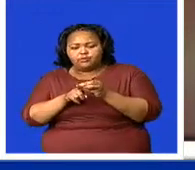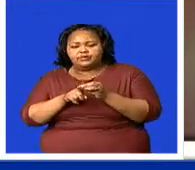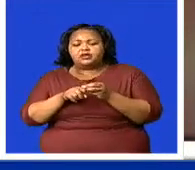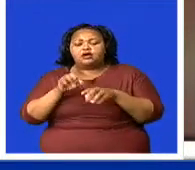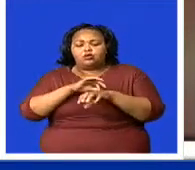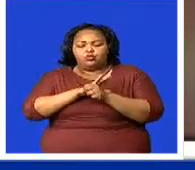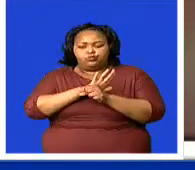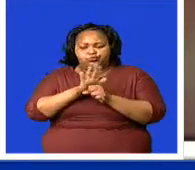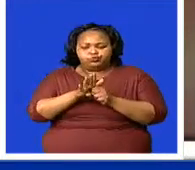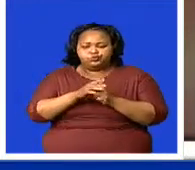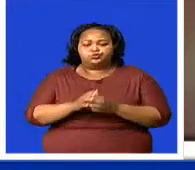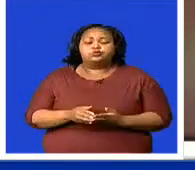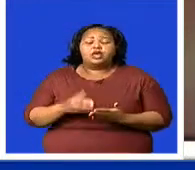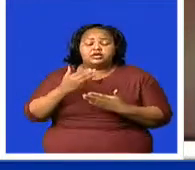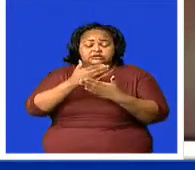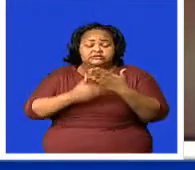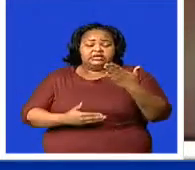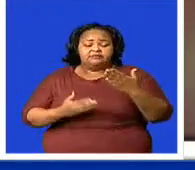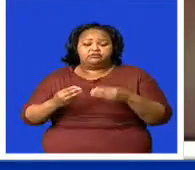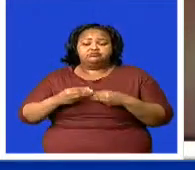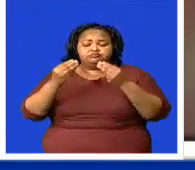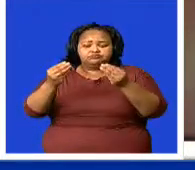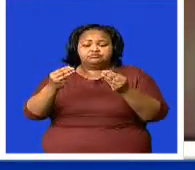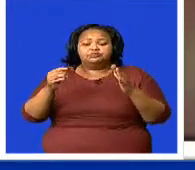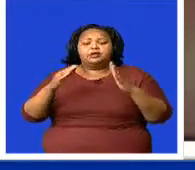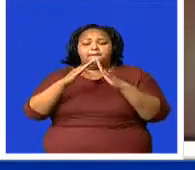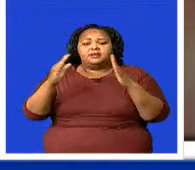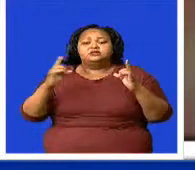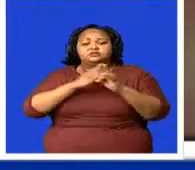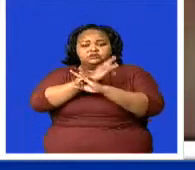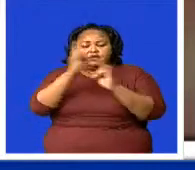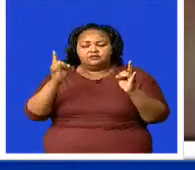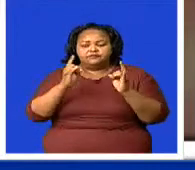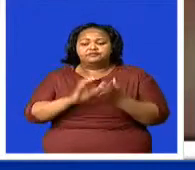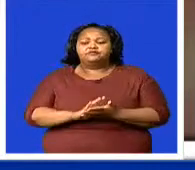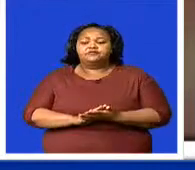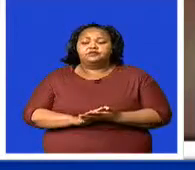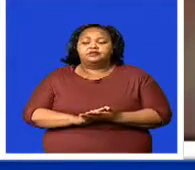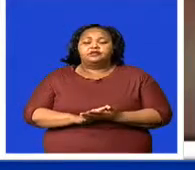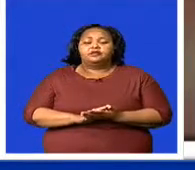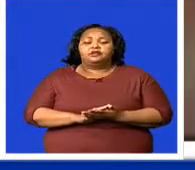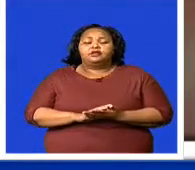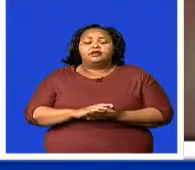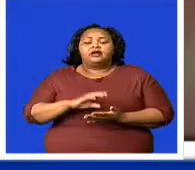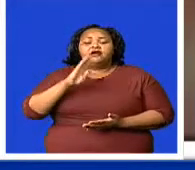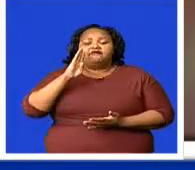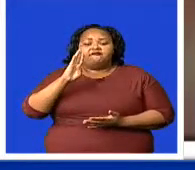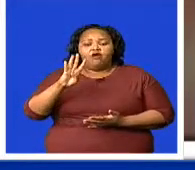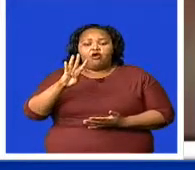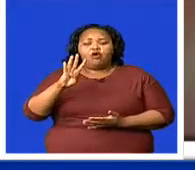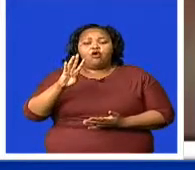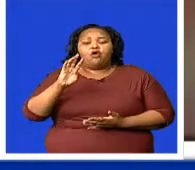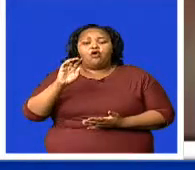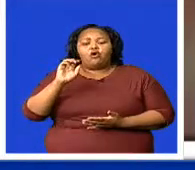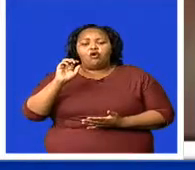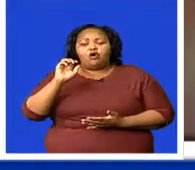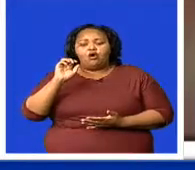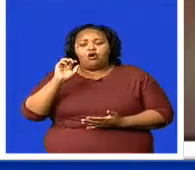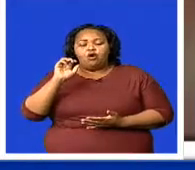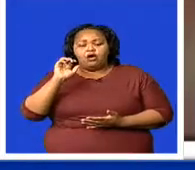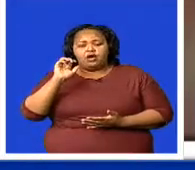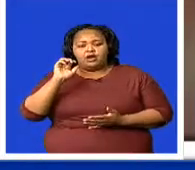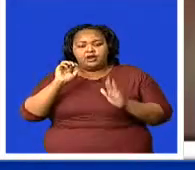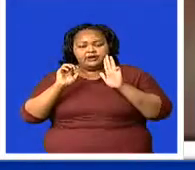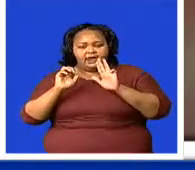statement issued by the Ministry of Health, a total of 493 results were received